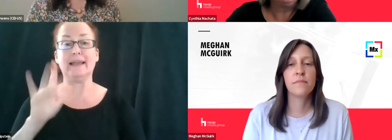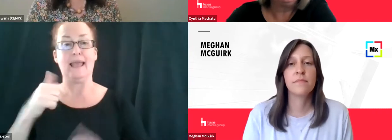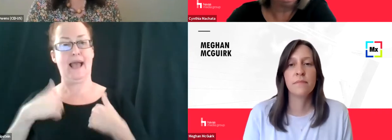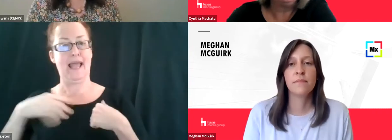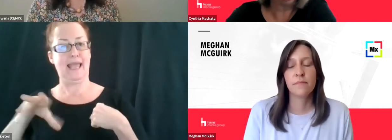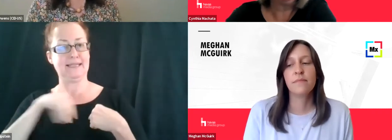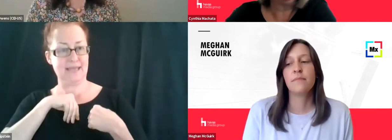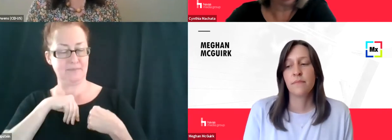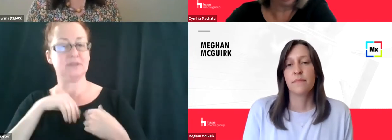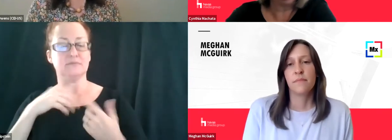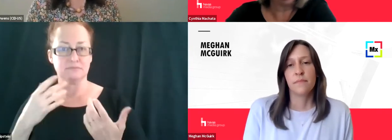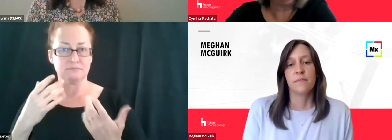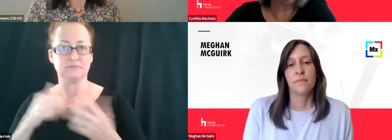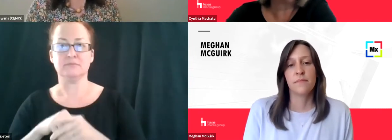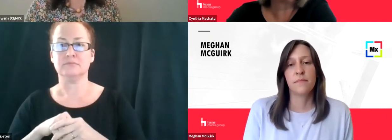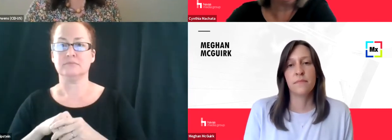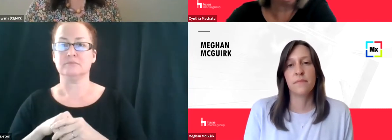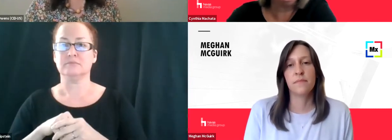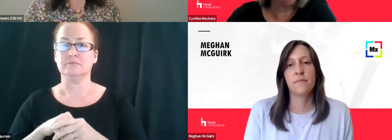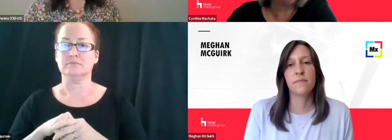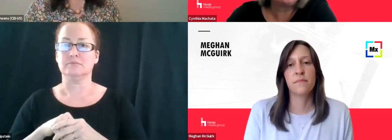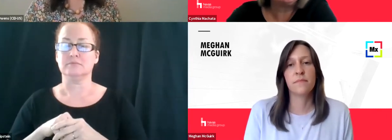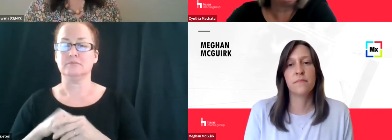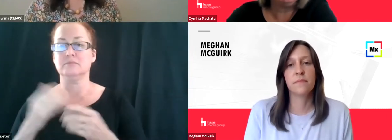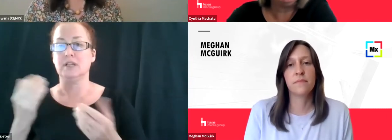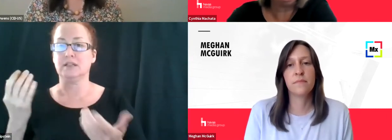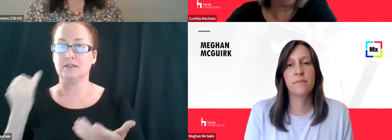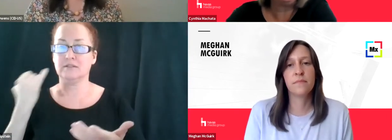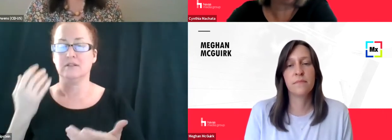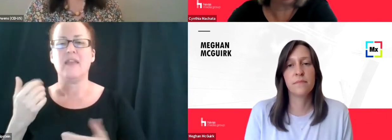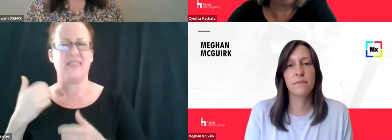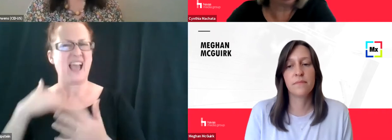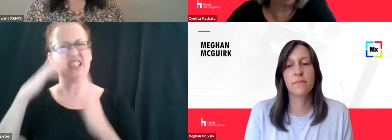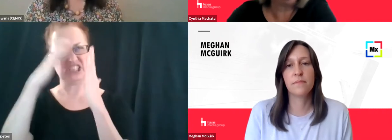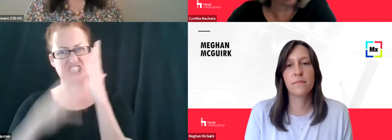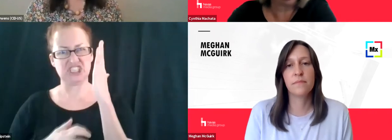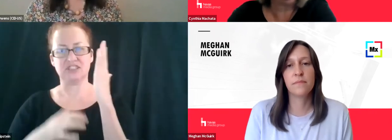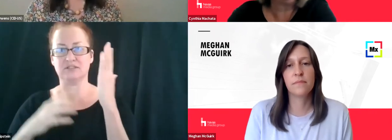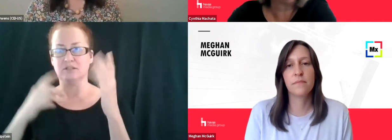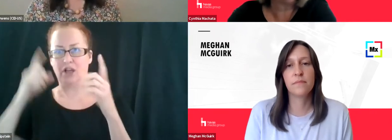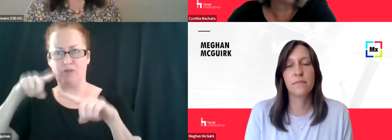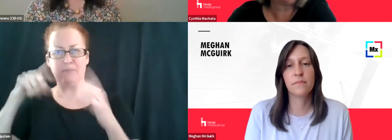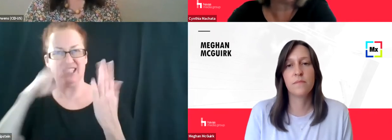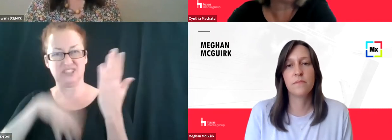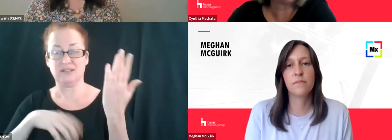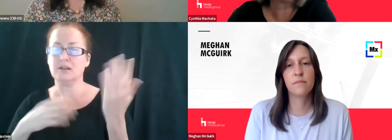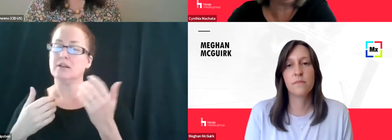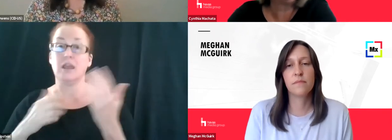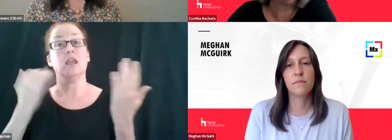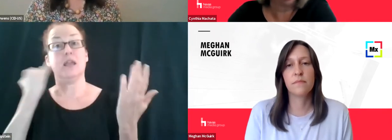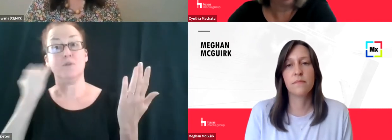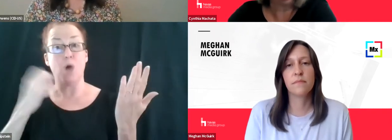um, what you're, you know, if you want to scroll through and read all of that, um, you are agreeing to, uh, that